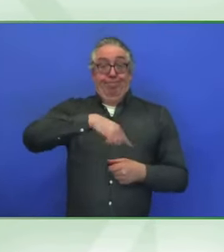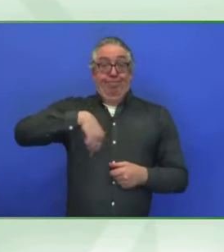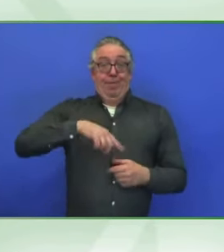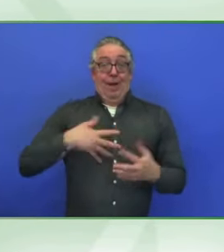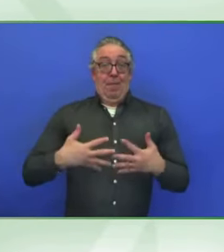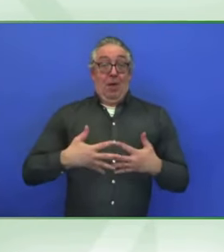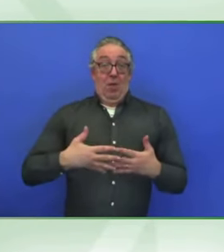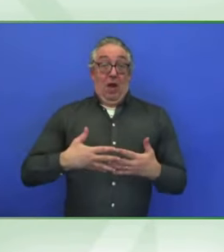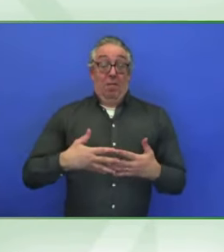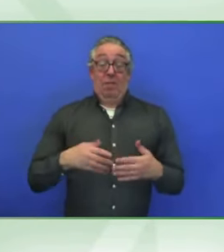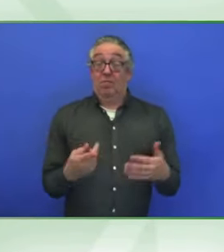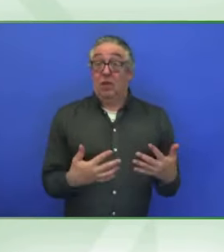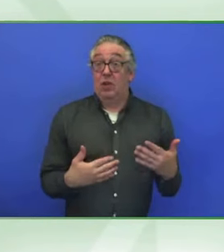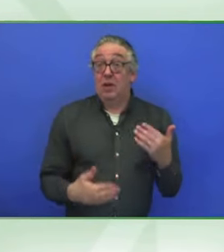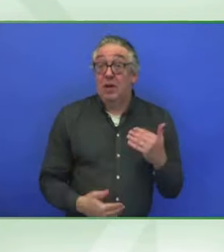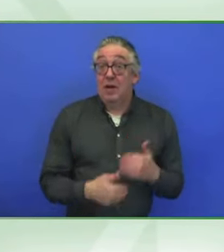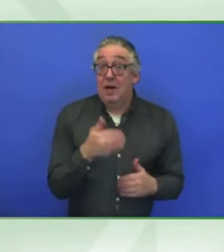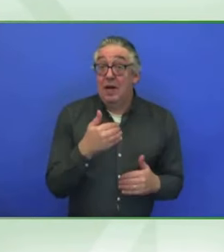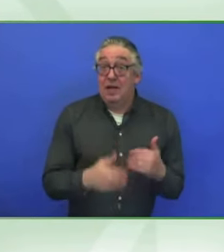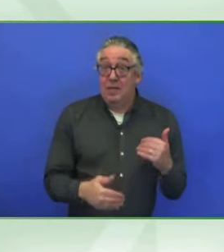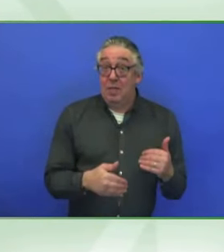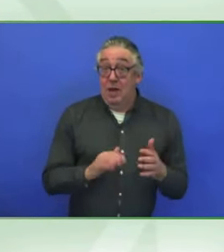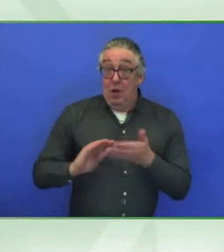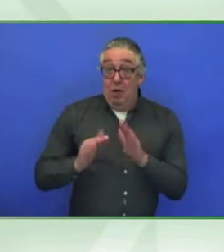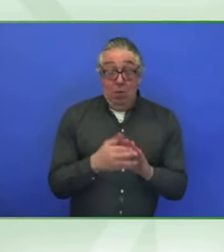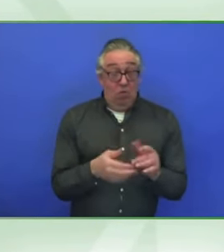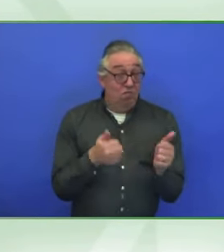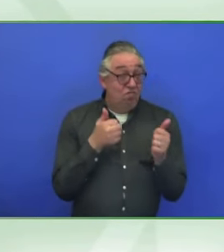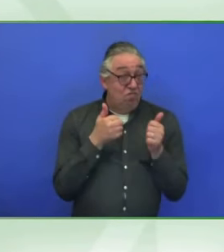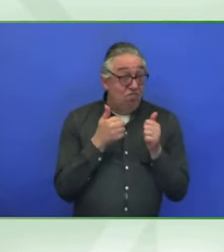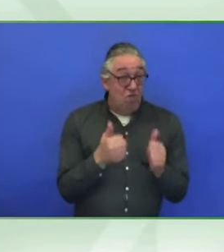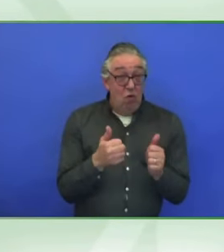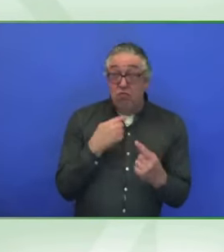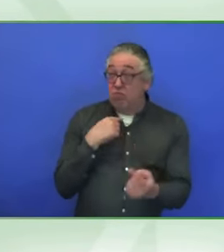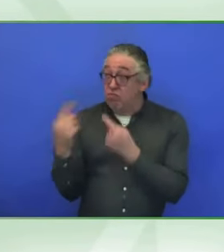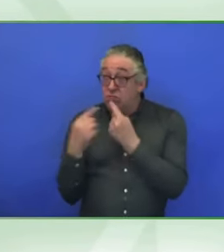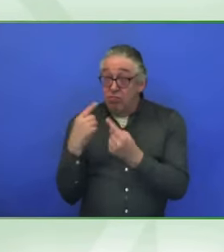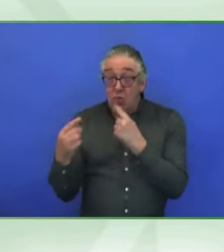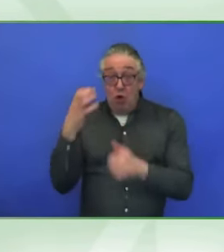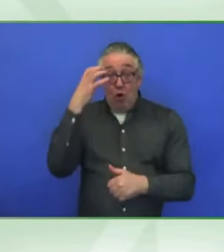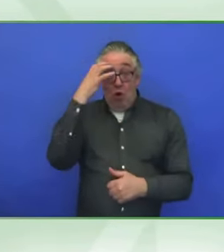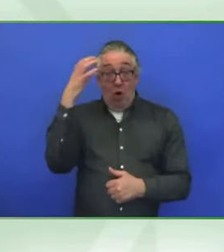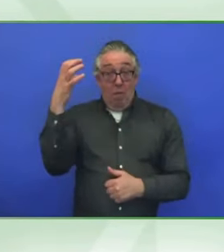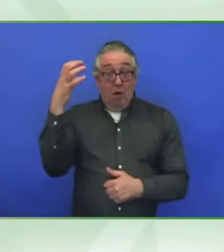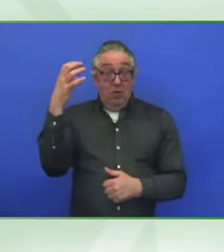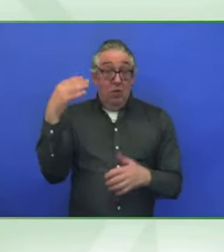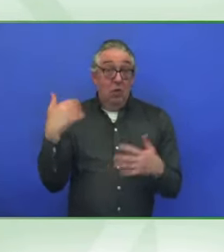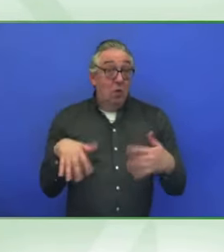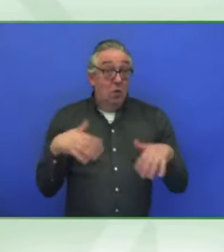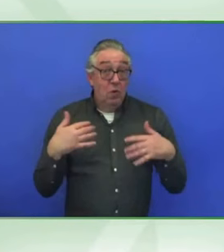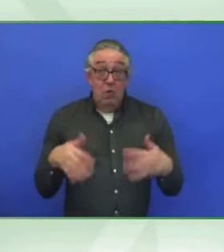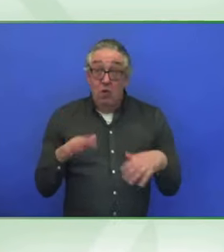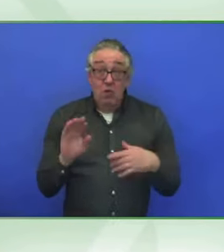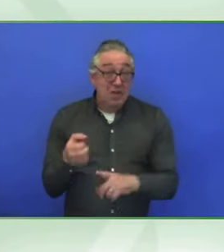engaging policy makers. And I think to take that level of passion, that level of commitment, that level of knowledge, go to the investors,